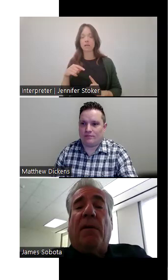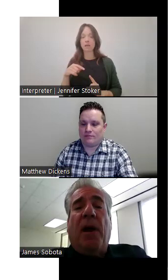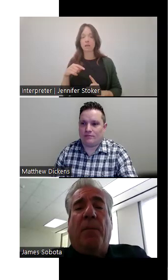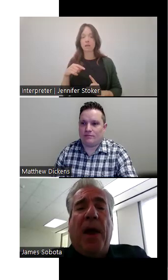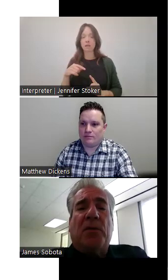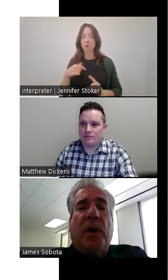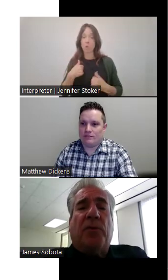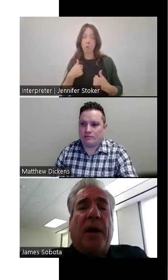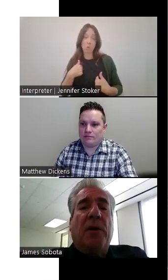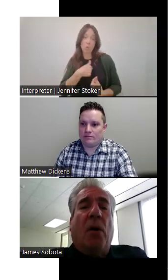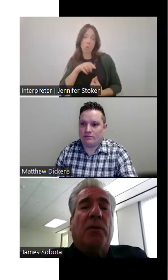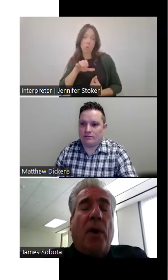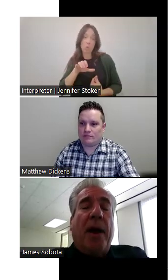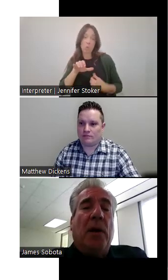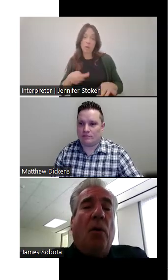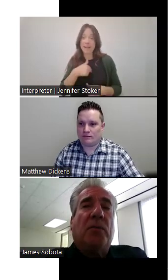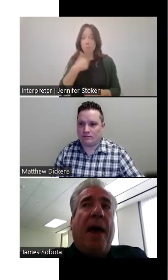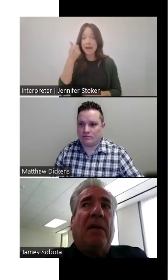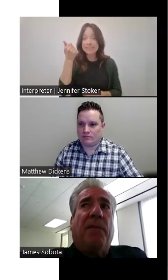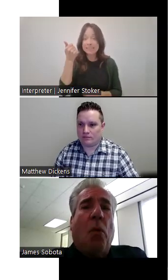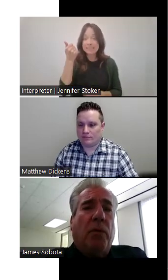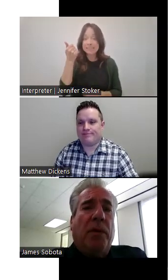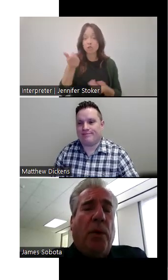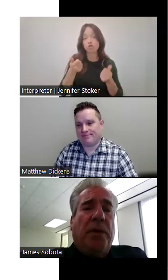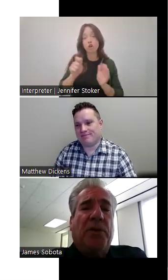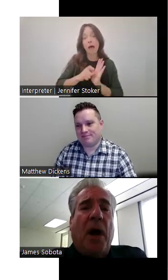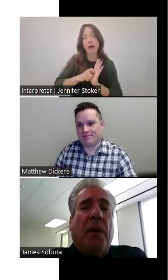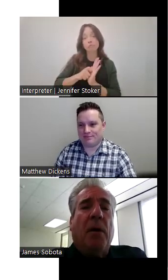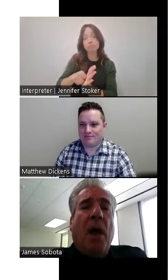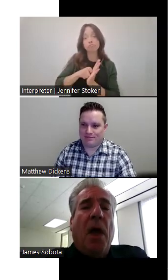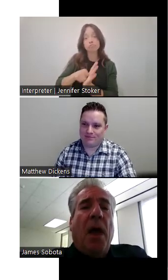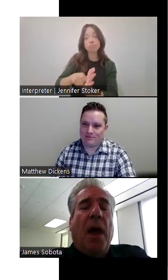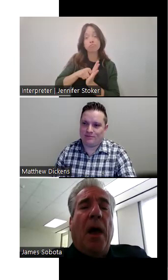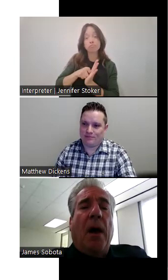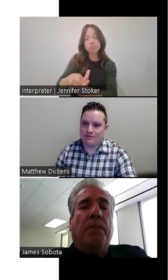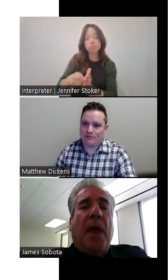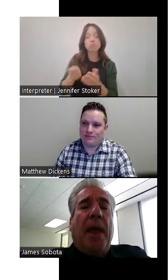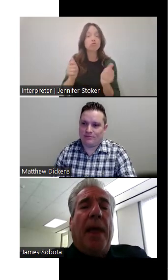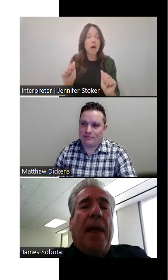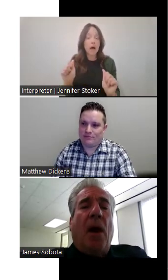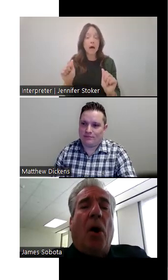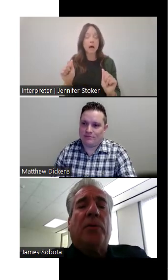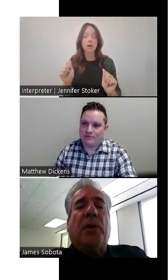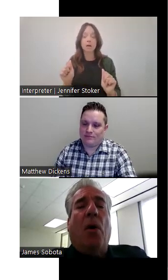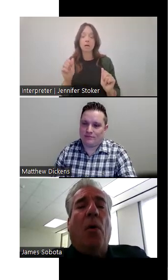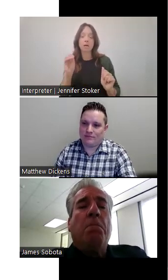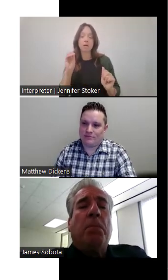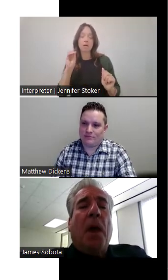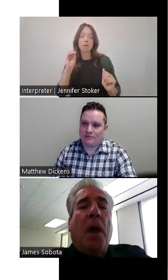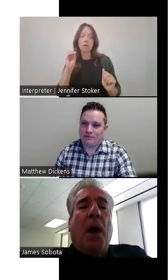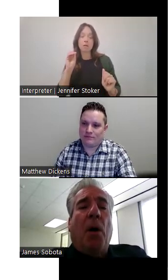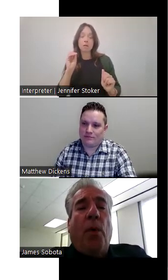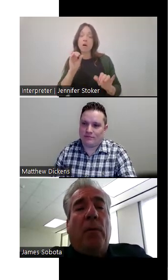we, we did our very best. We try to notes, write notes back and forth with, with each other. Um, and also,